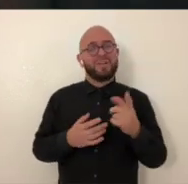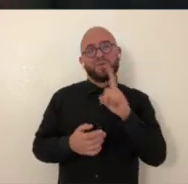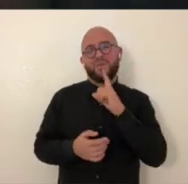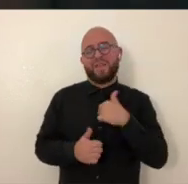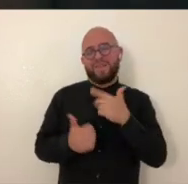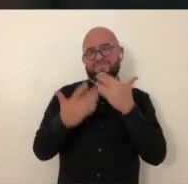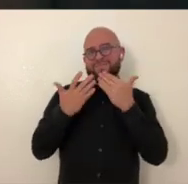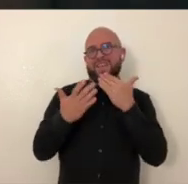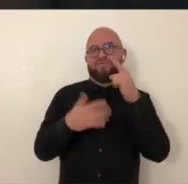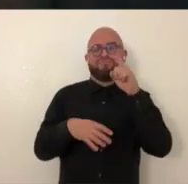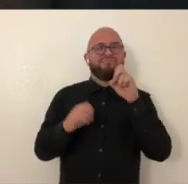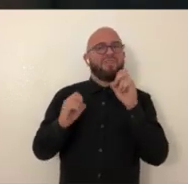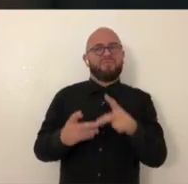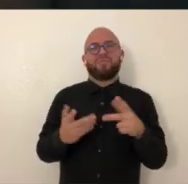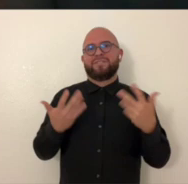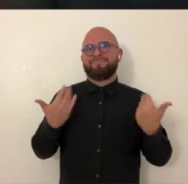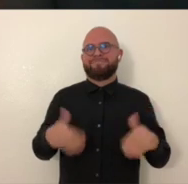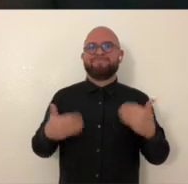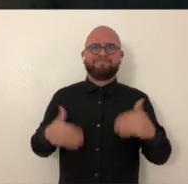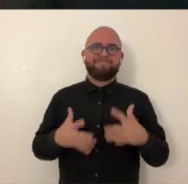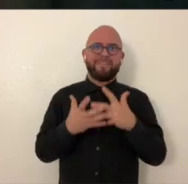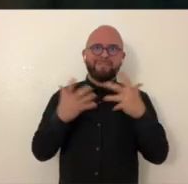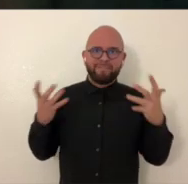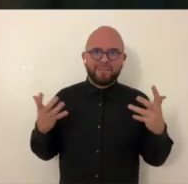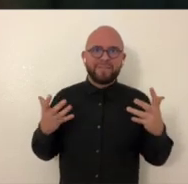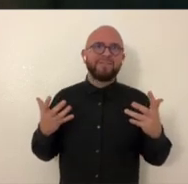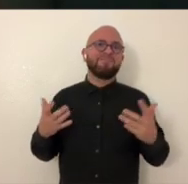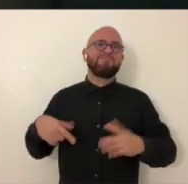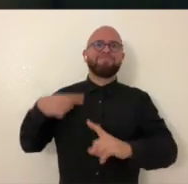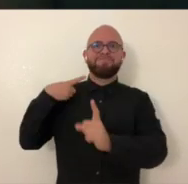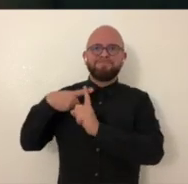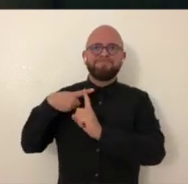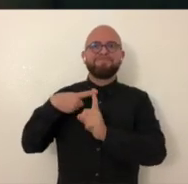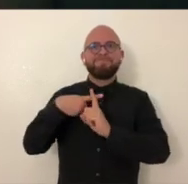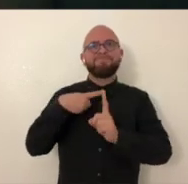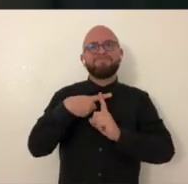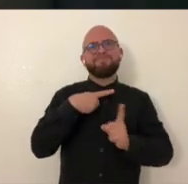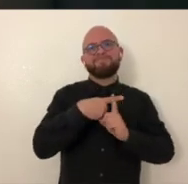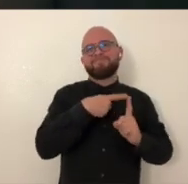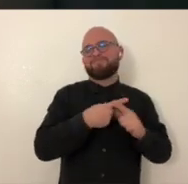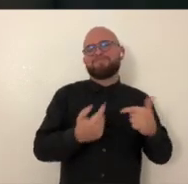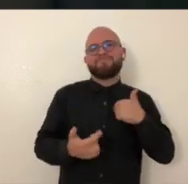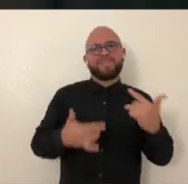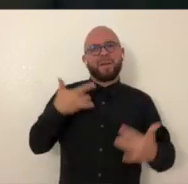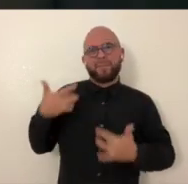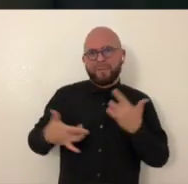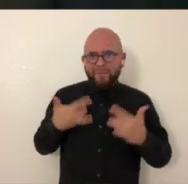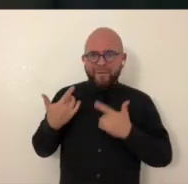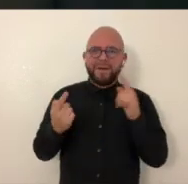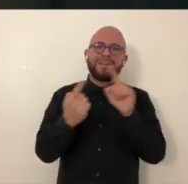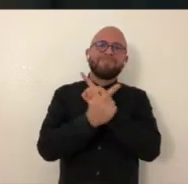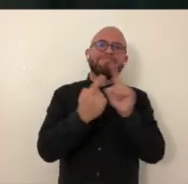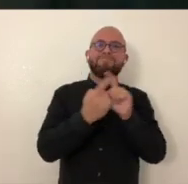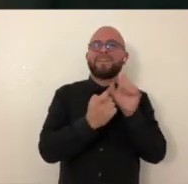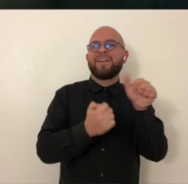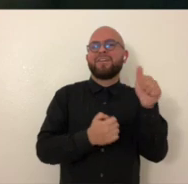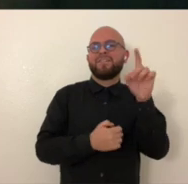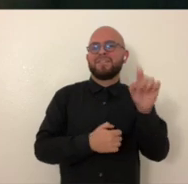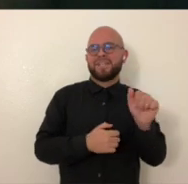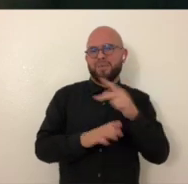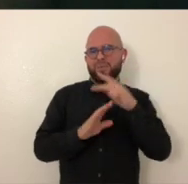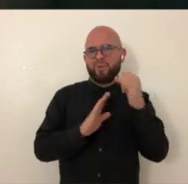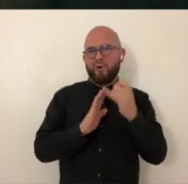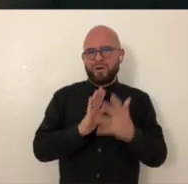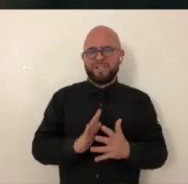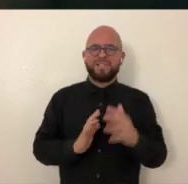So very, very thankful for the opportunity. It comes with a lot of big perks. And I'm really excited to be